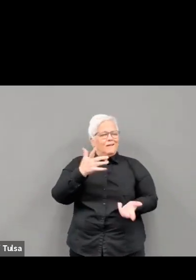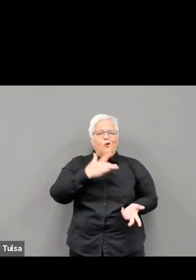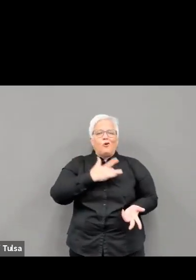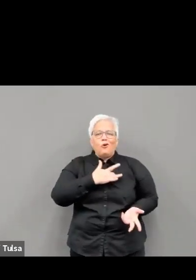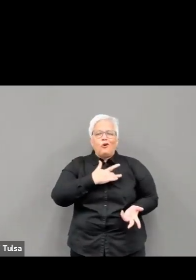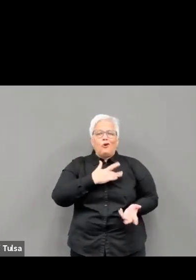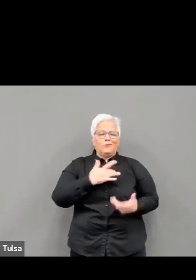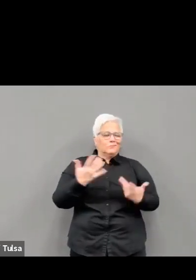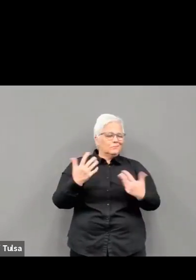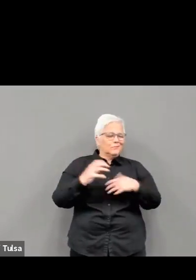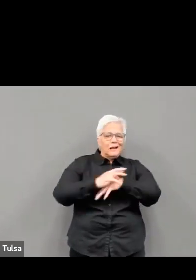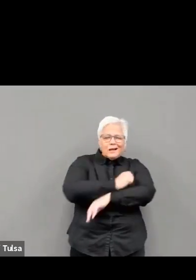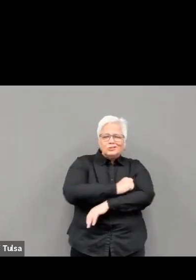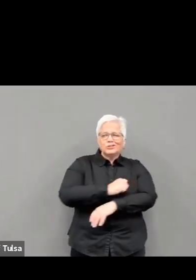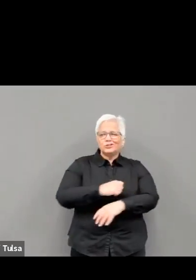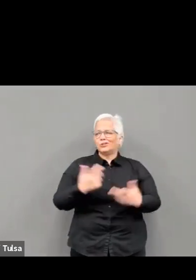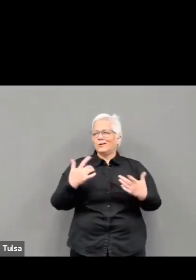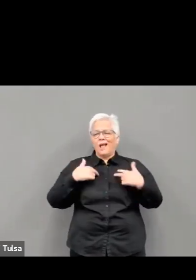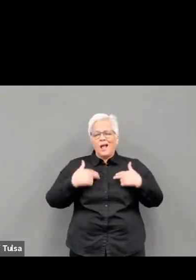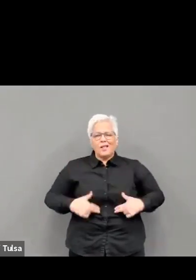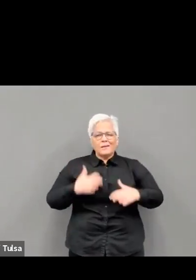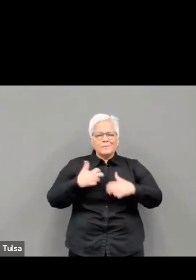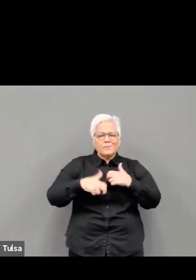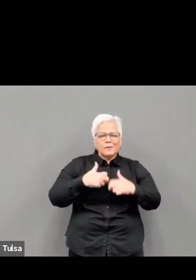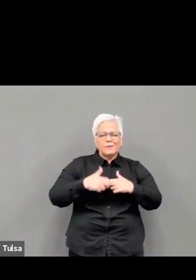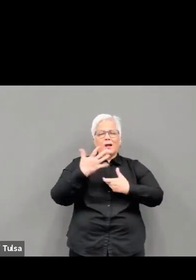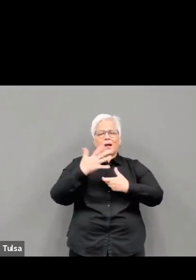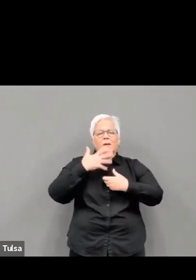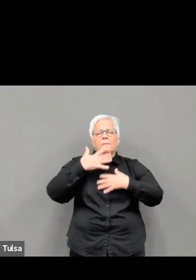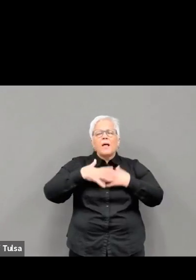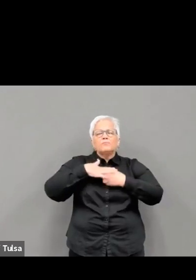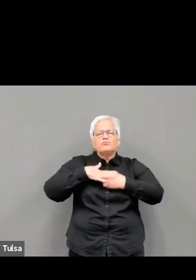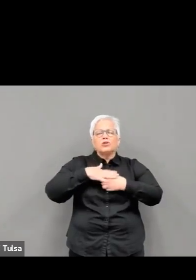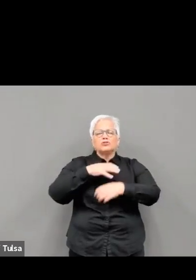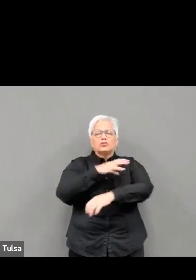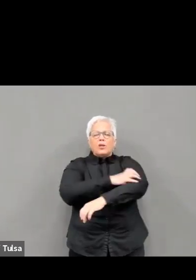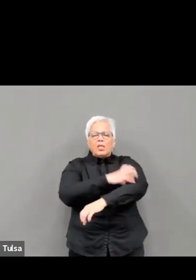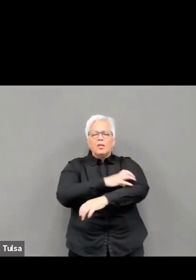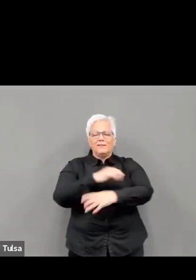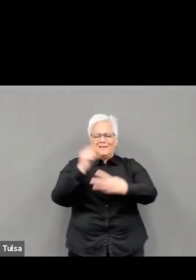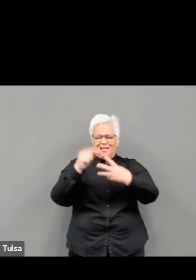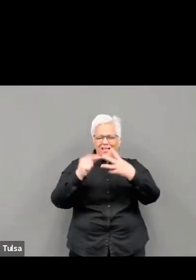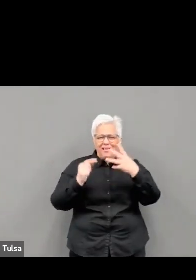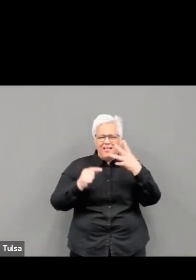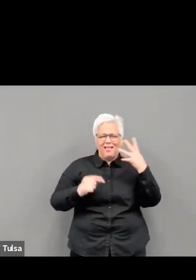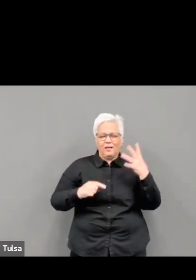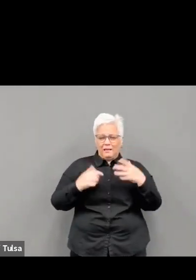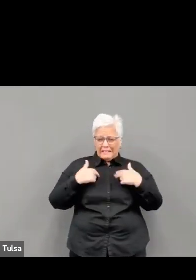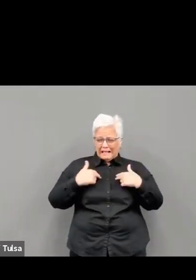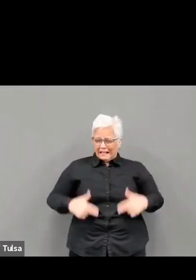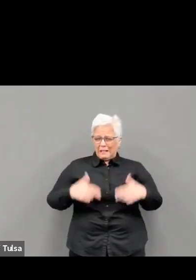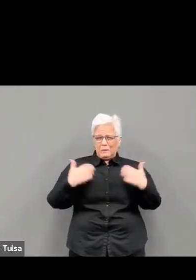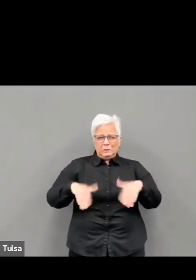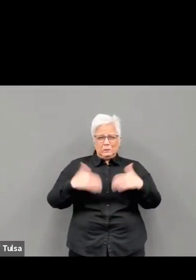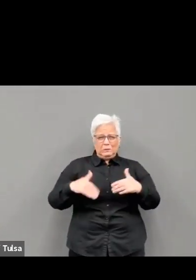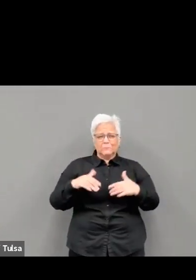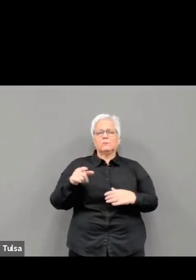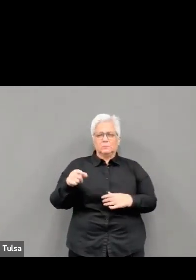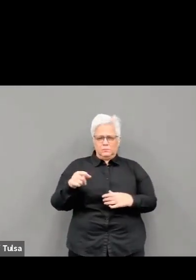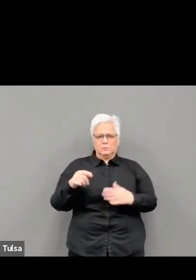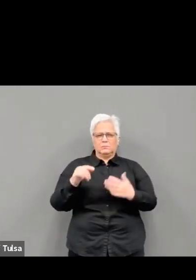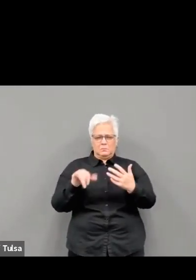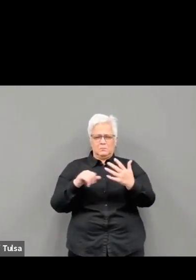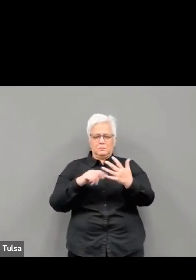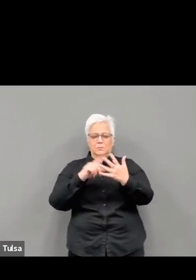risk of mortality and severe morbidity from a COVID infection. When you register on the Oklahoma vaccine portal, there's a